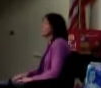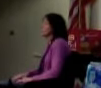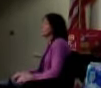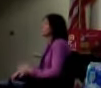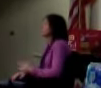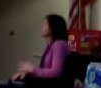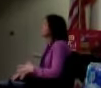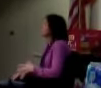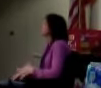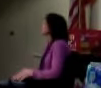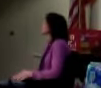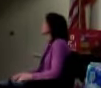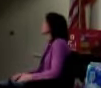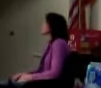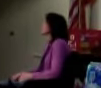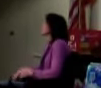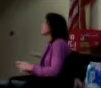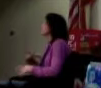Anticipation.